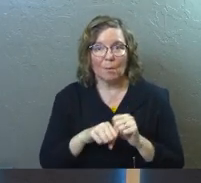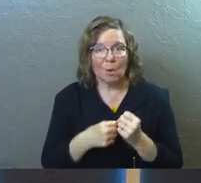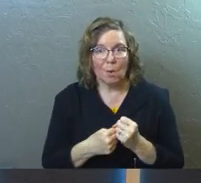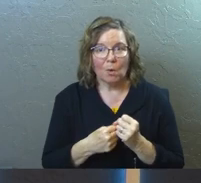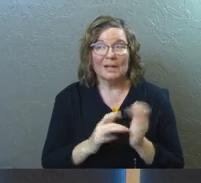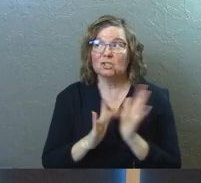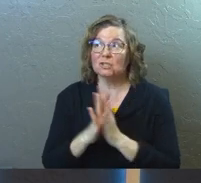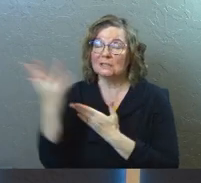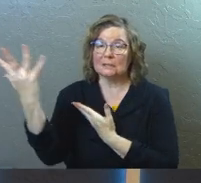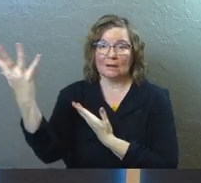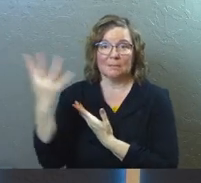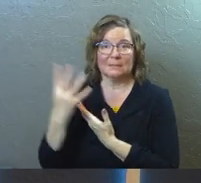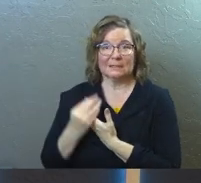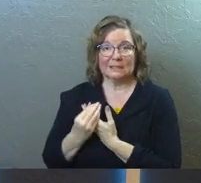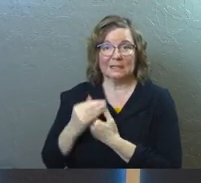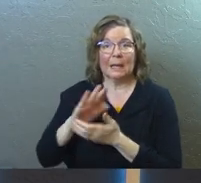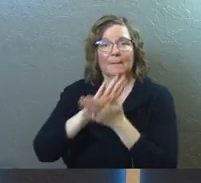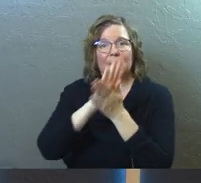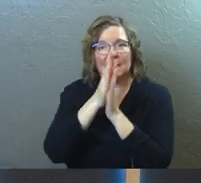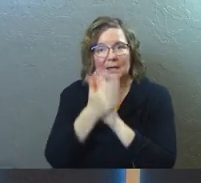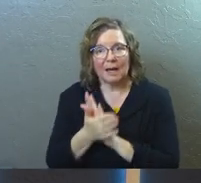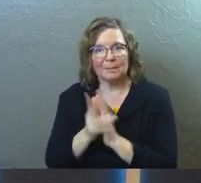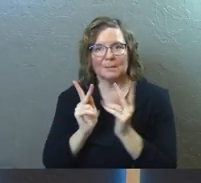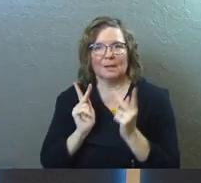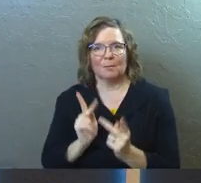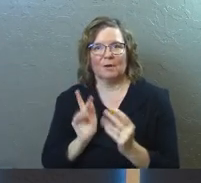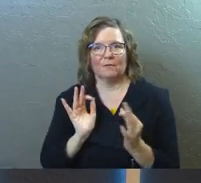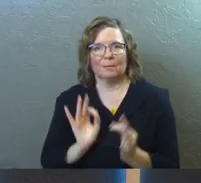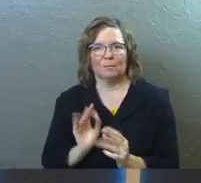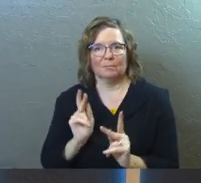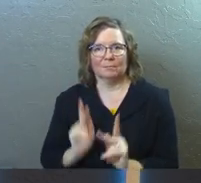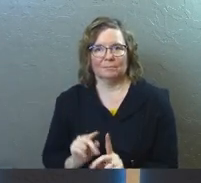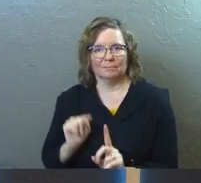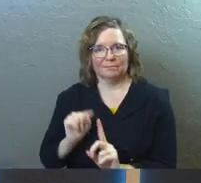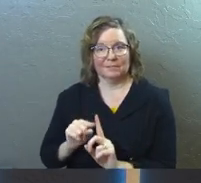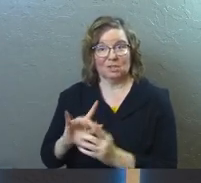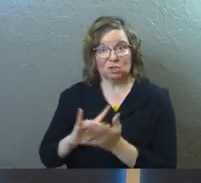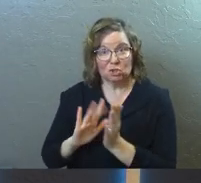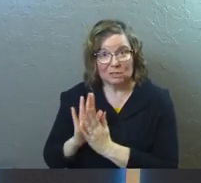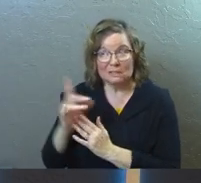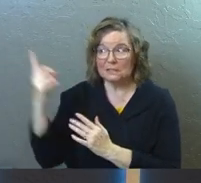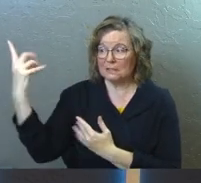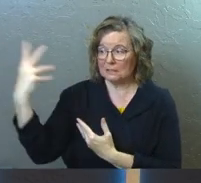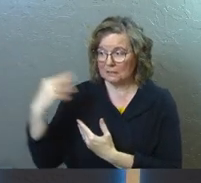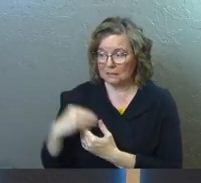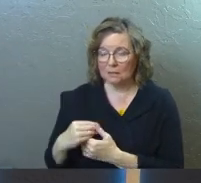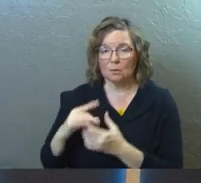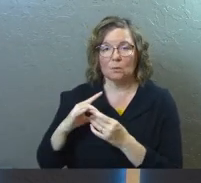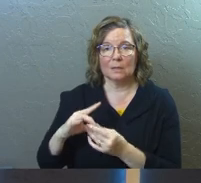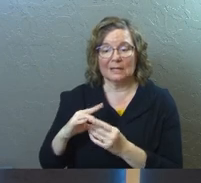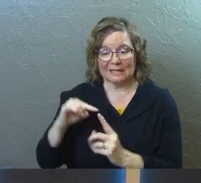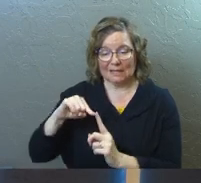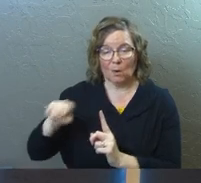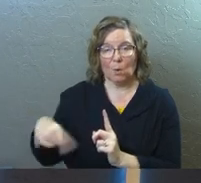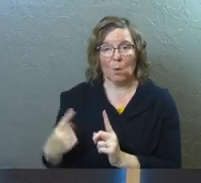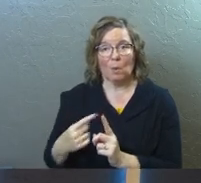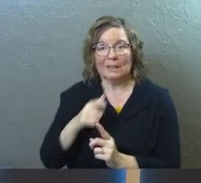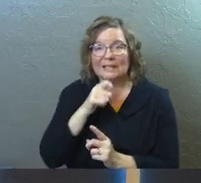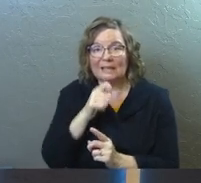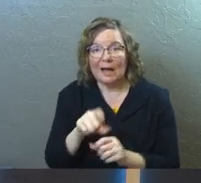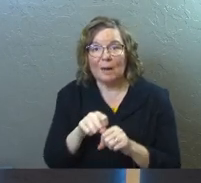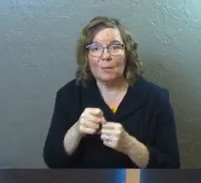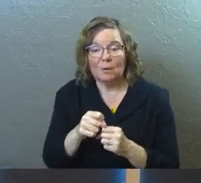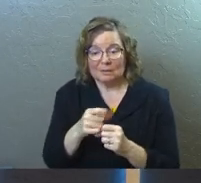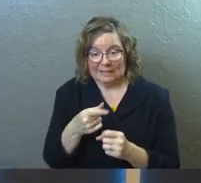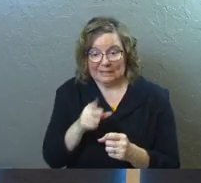Jesus comes into the center. He becomes the perfect person. Jesus comes into the relationship. He's the only non